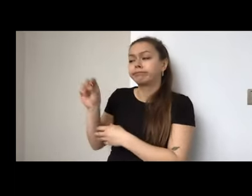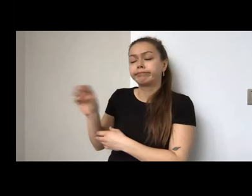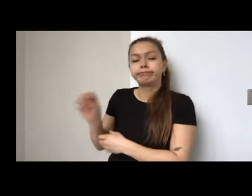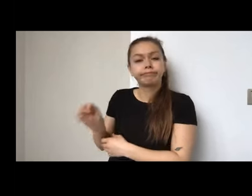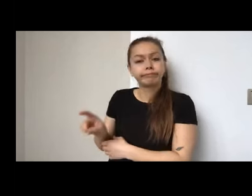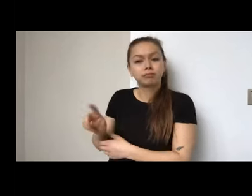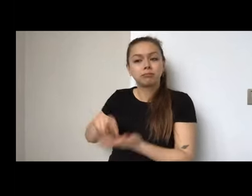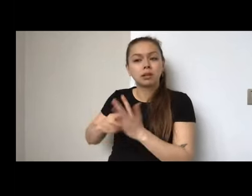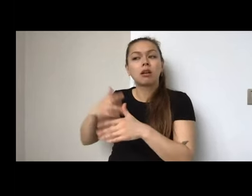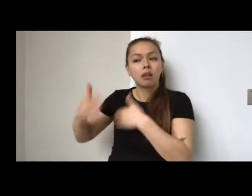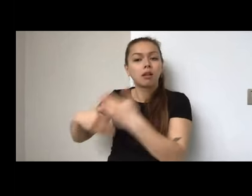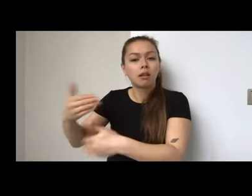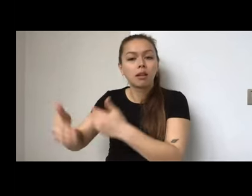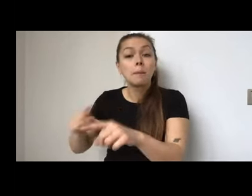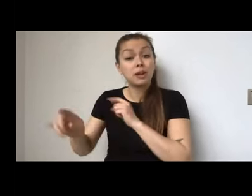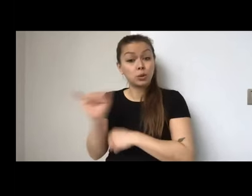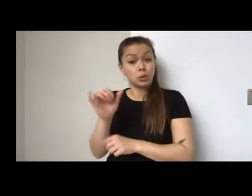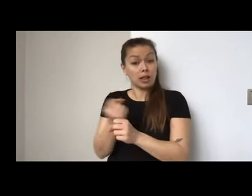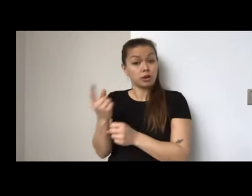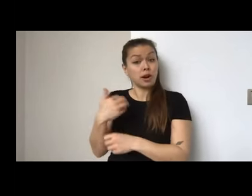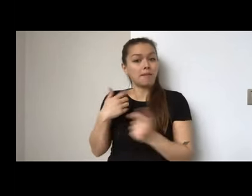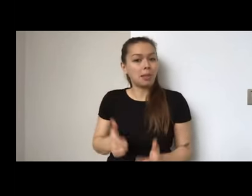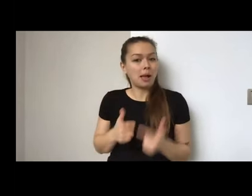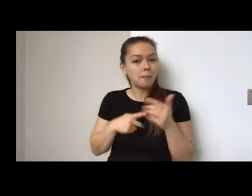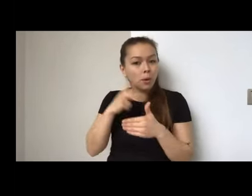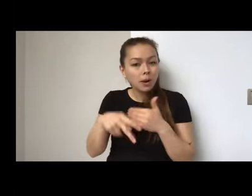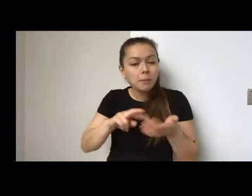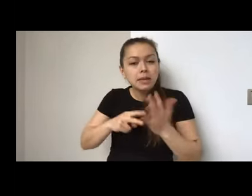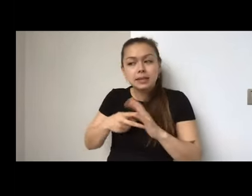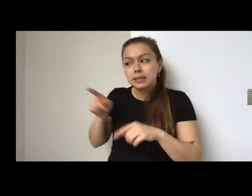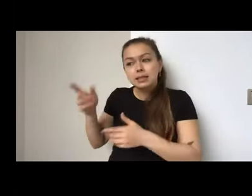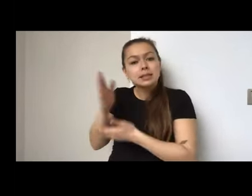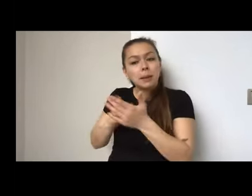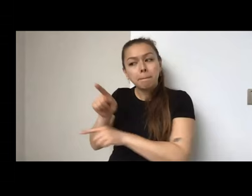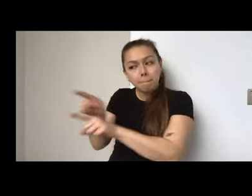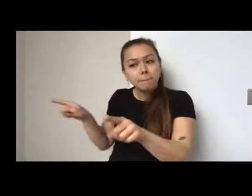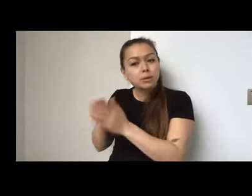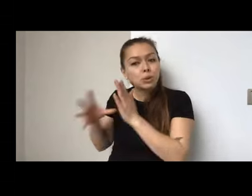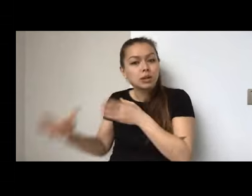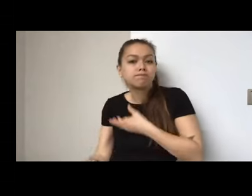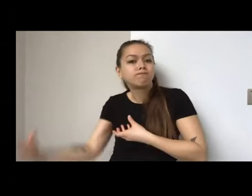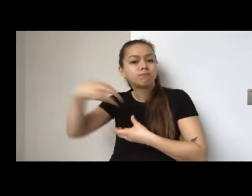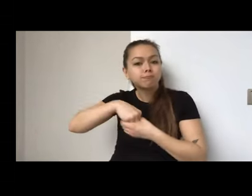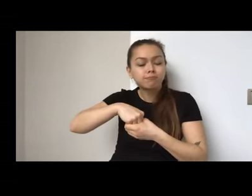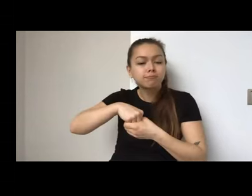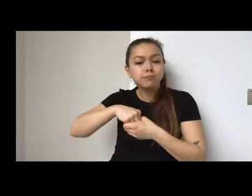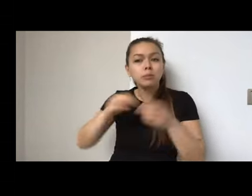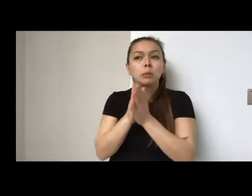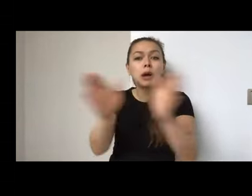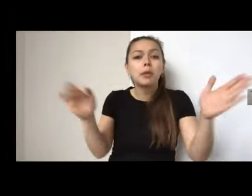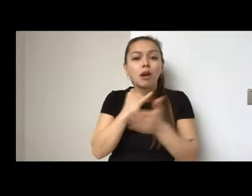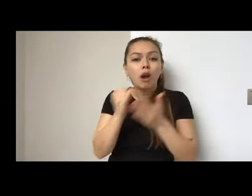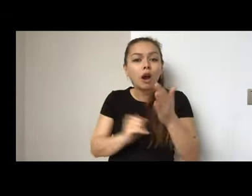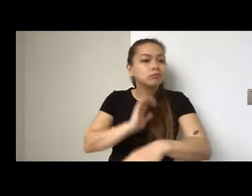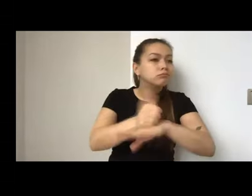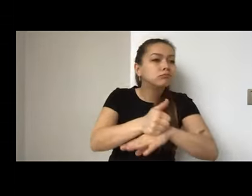because we had live programming last year. Uh, they attended some of the events, the public art installations that we did in the film screenings to kind of get to know our